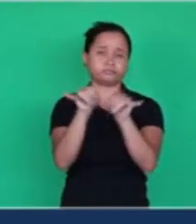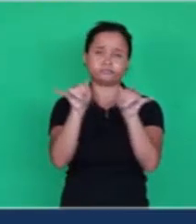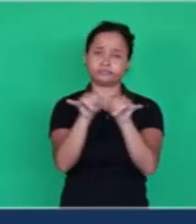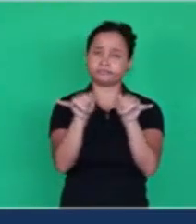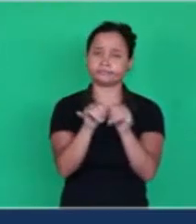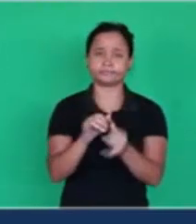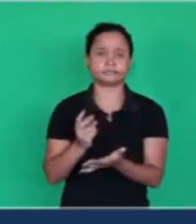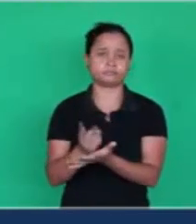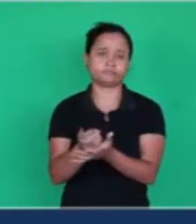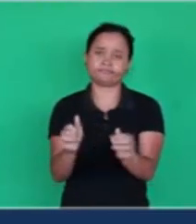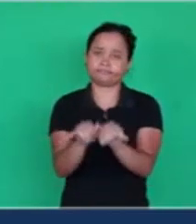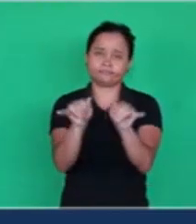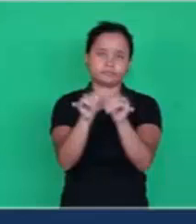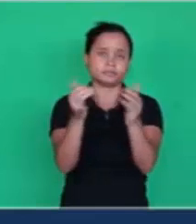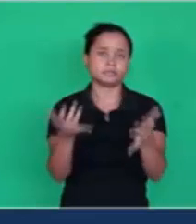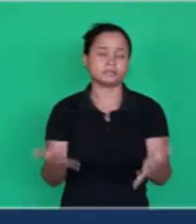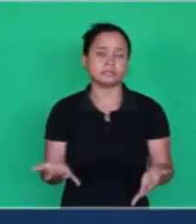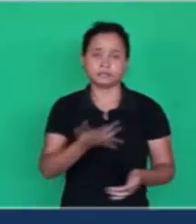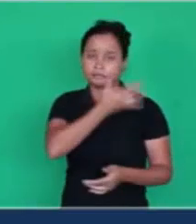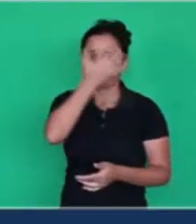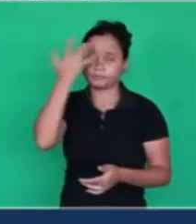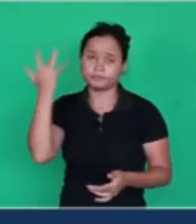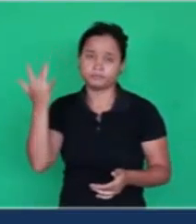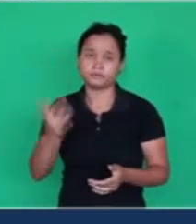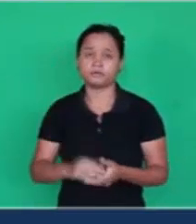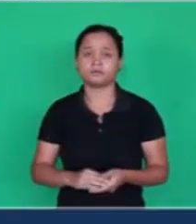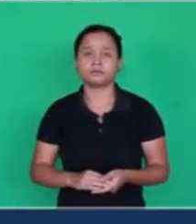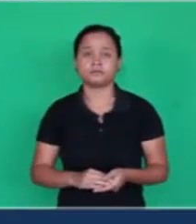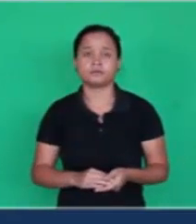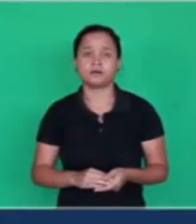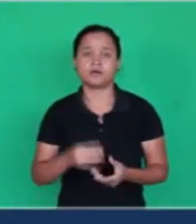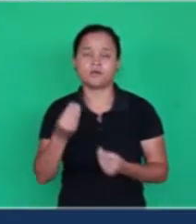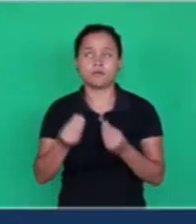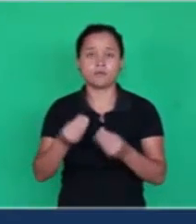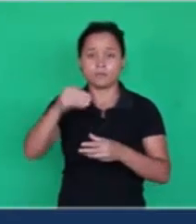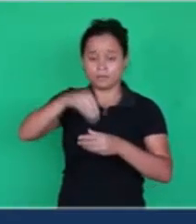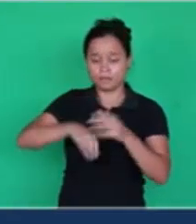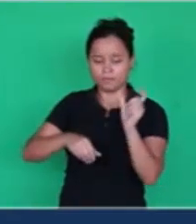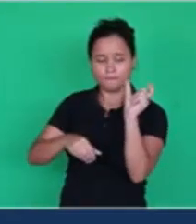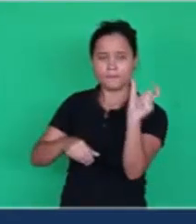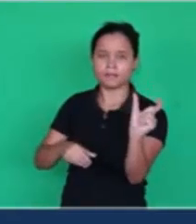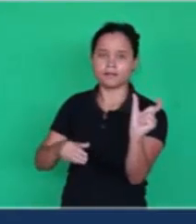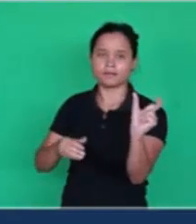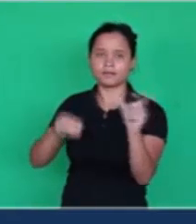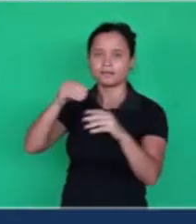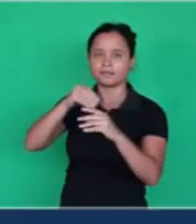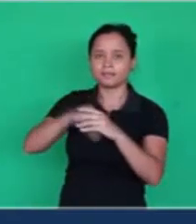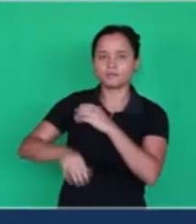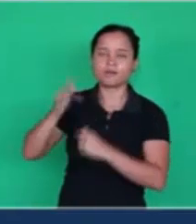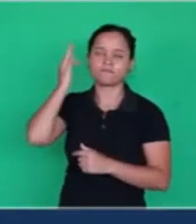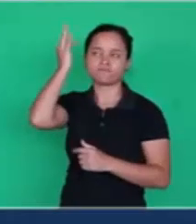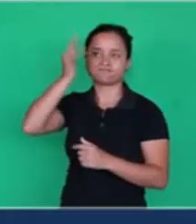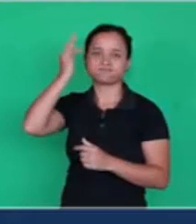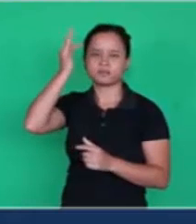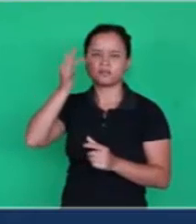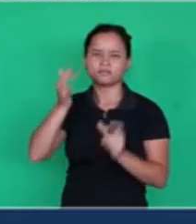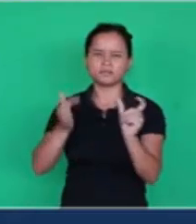And people live on expressions which are used by philosophy to bring confusion.